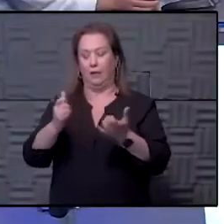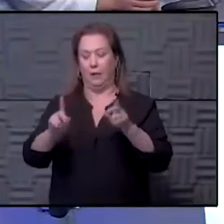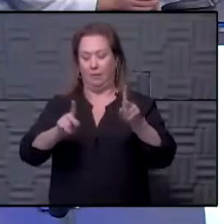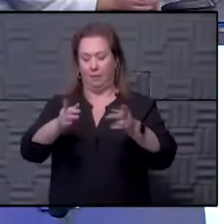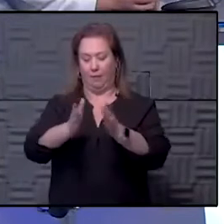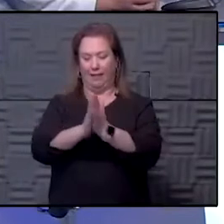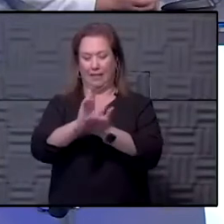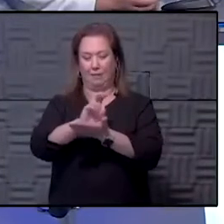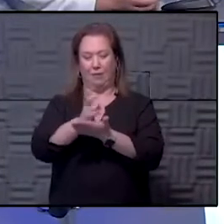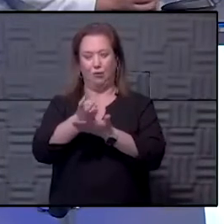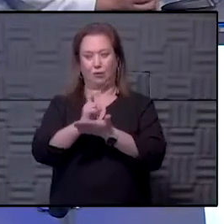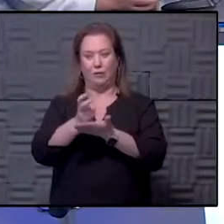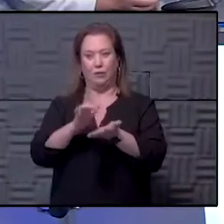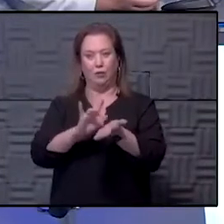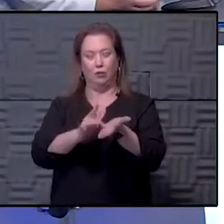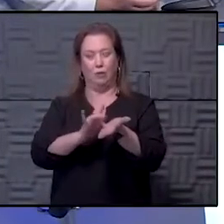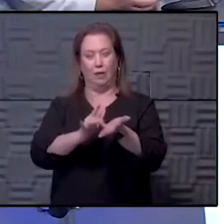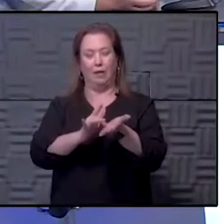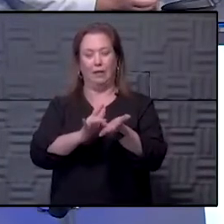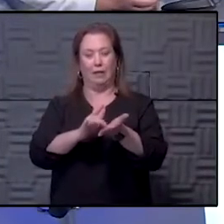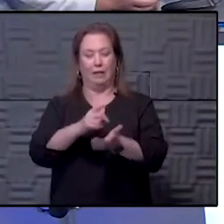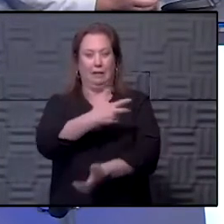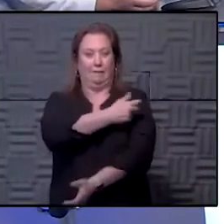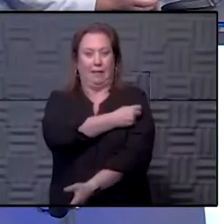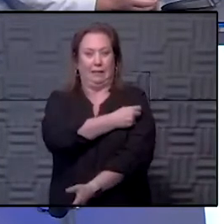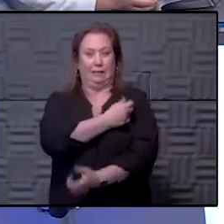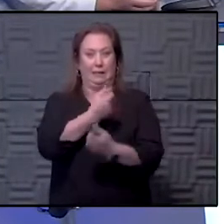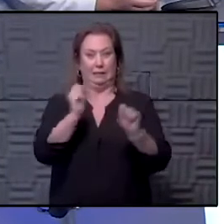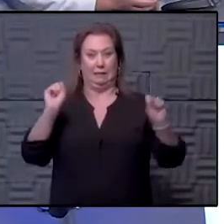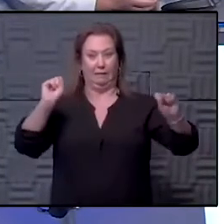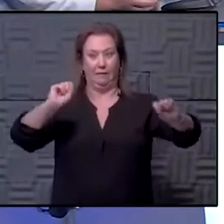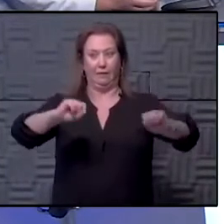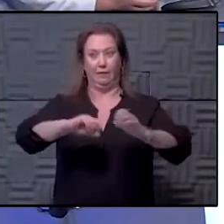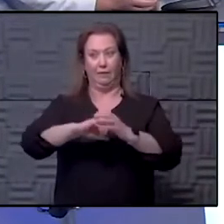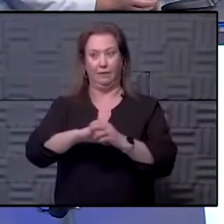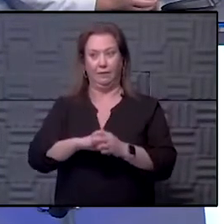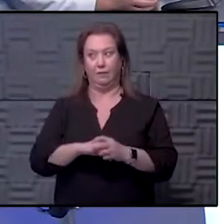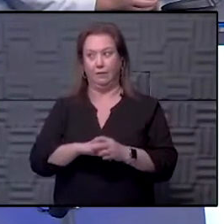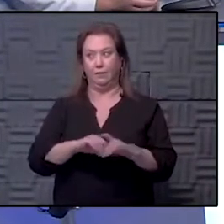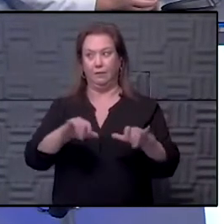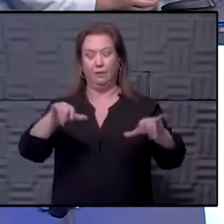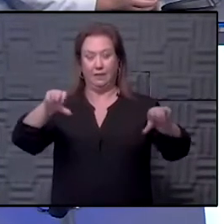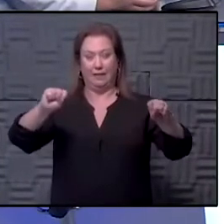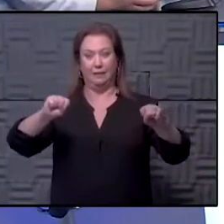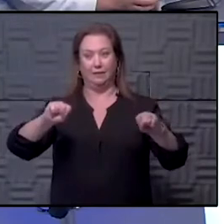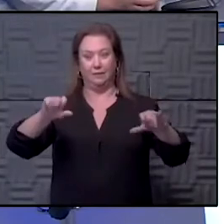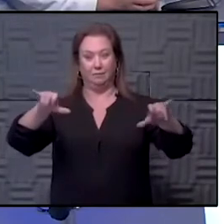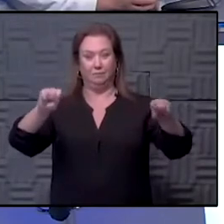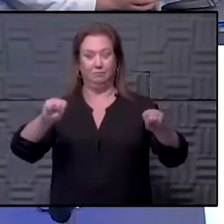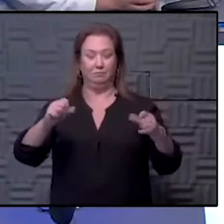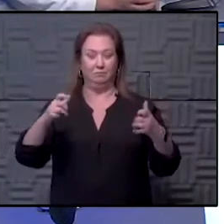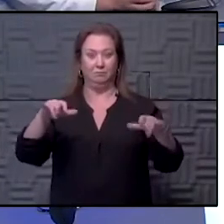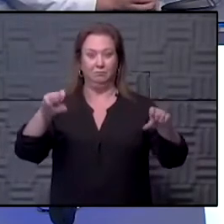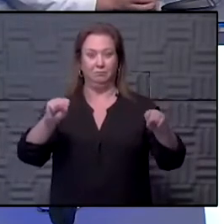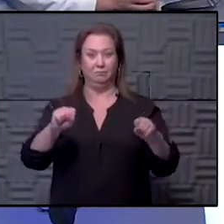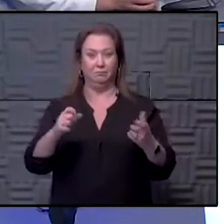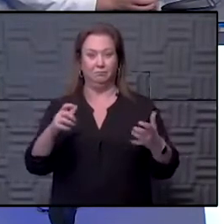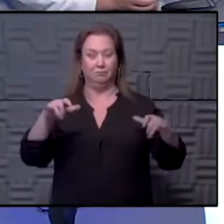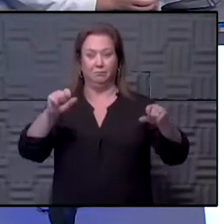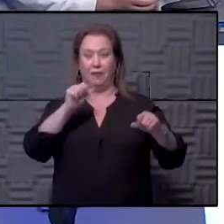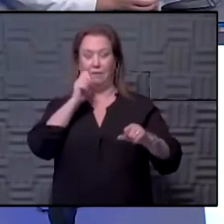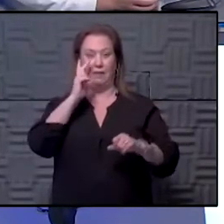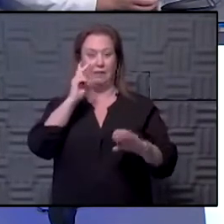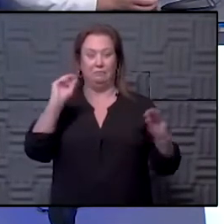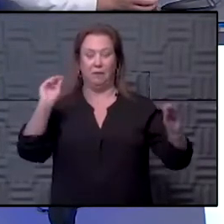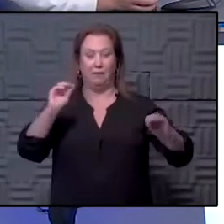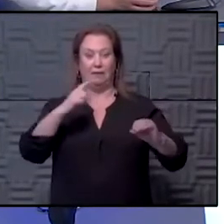about seizure medication and getting the vaccine. Is it safe? I think it's safe. Yes. Yeah. Amanda? Yeah. I haven't seen